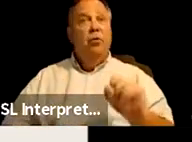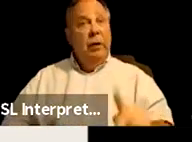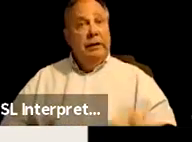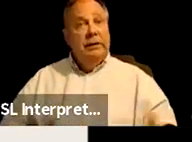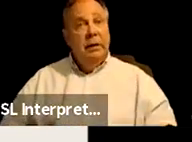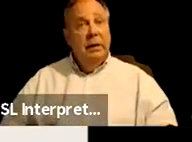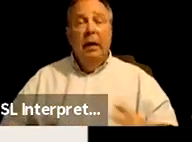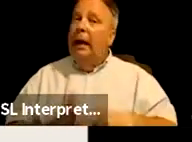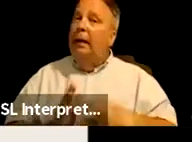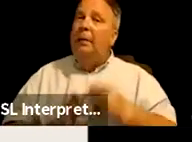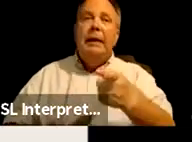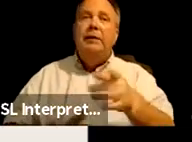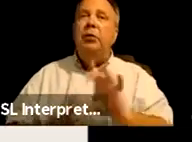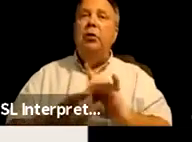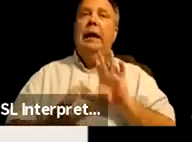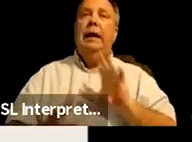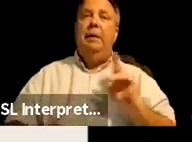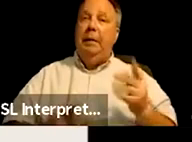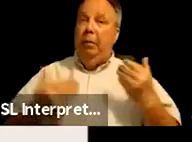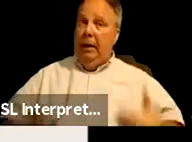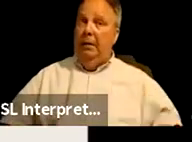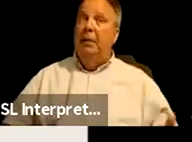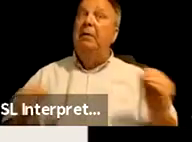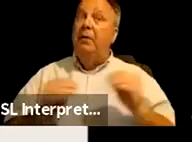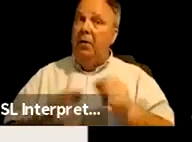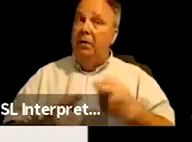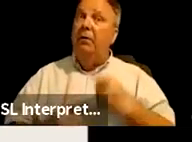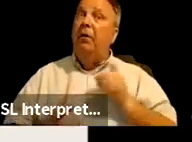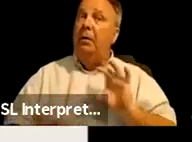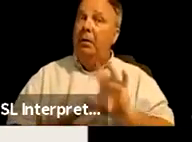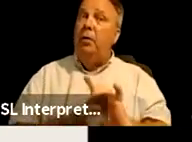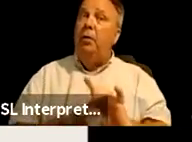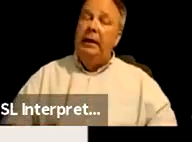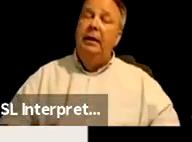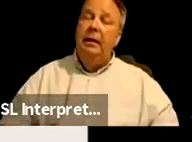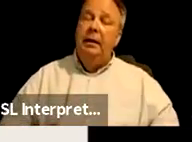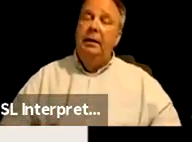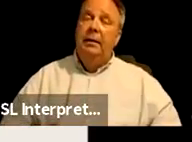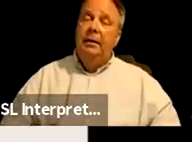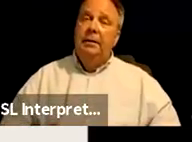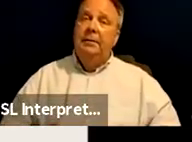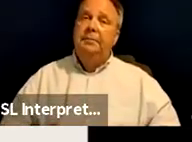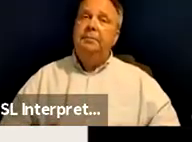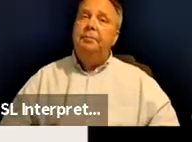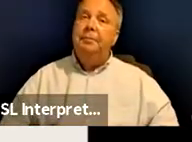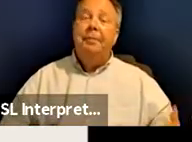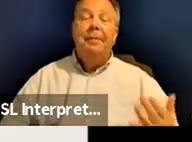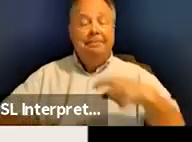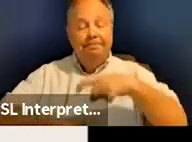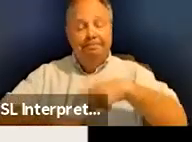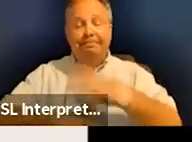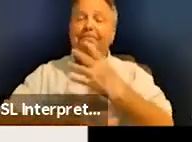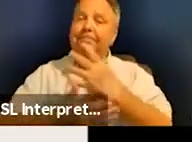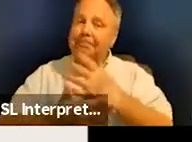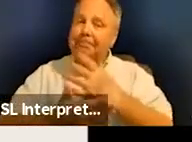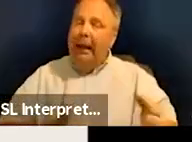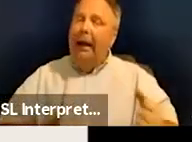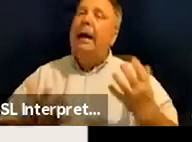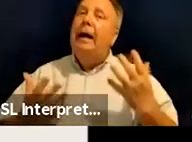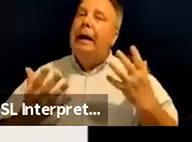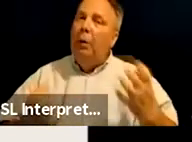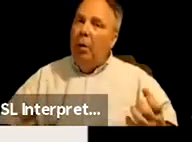And it also means you're alienating people like me further from community. Um, so we're running out of time and I want to have